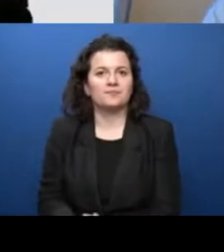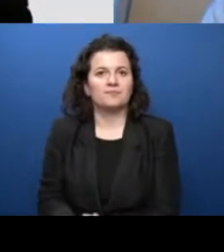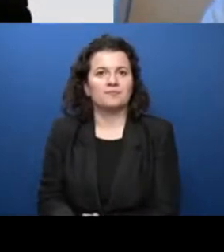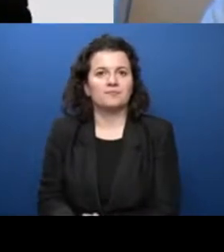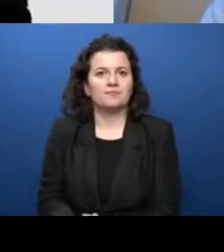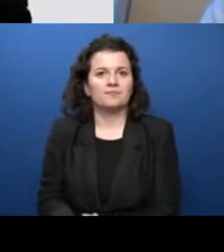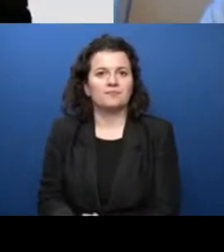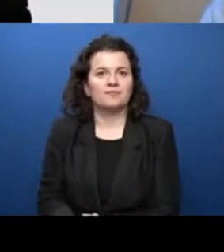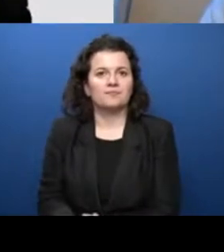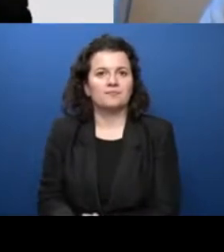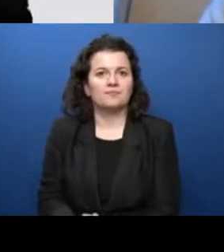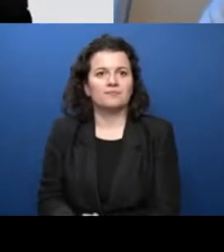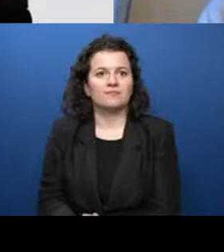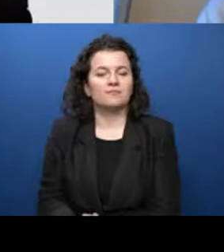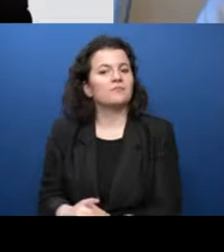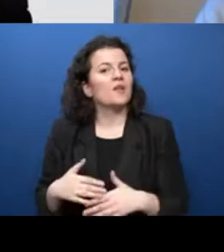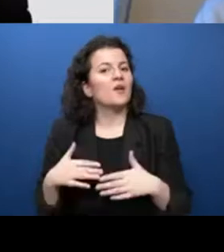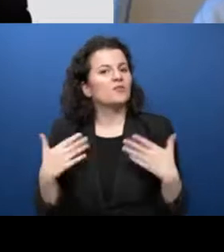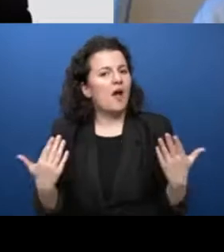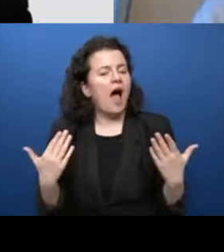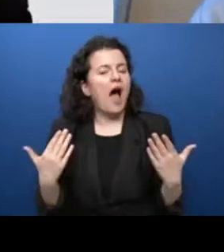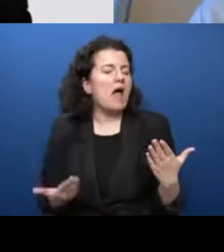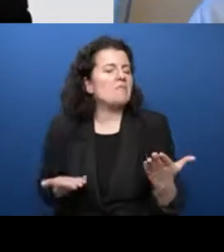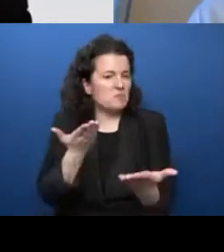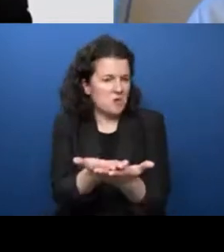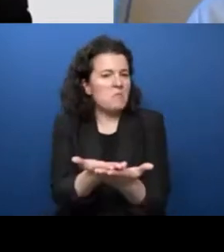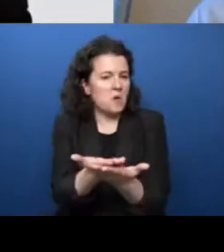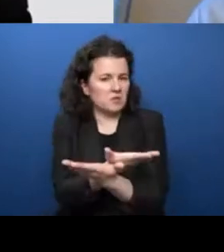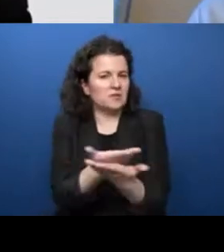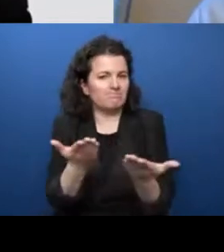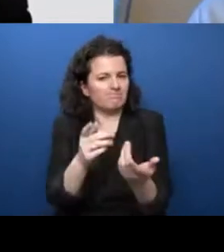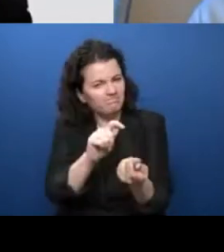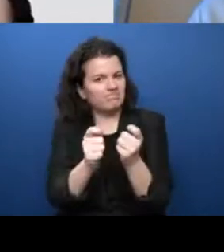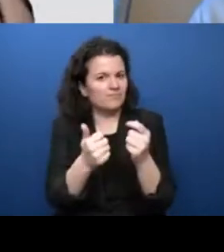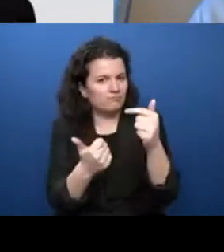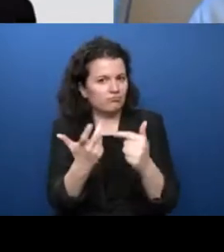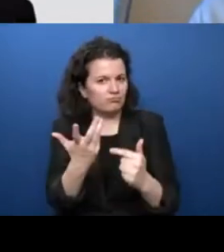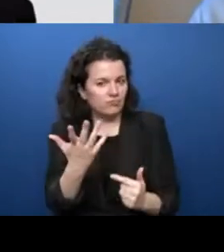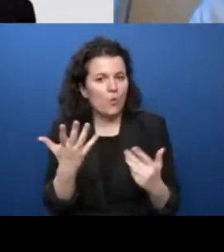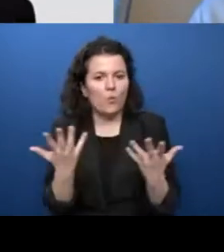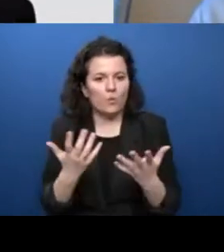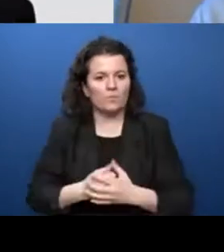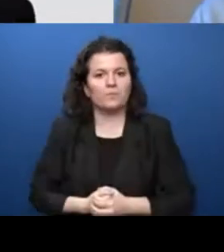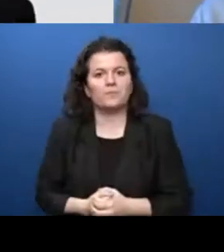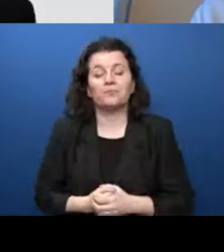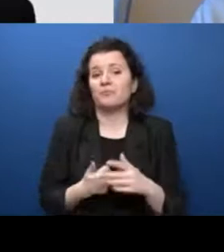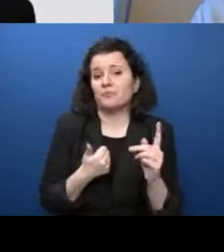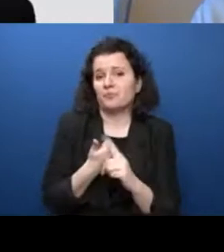I hereby propose the following actions. First of